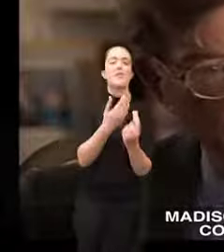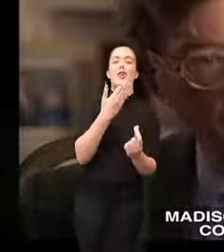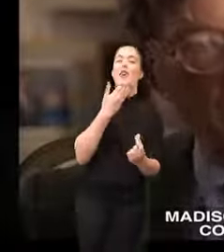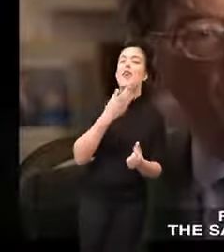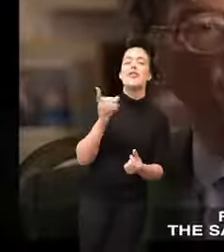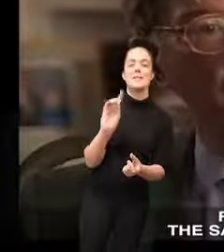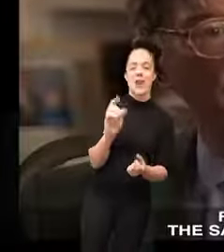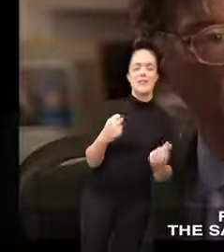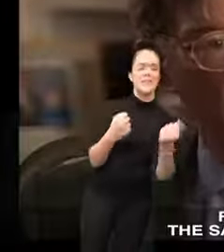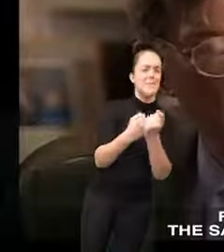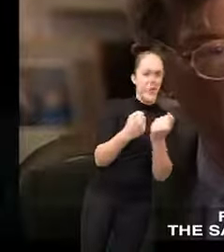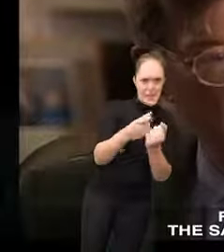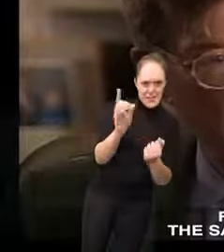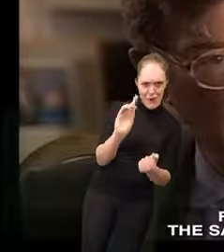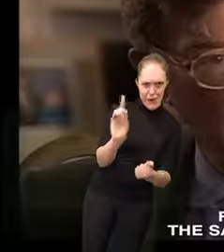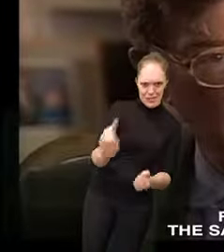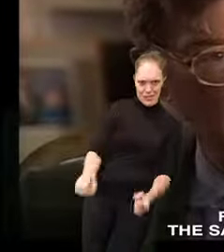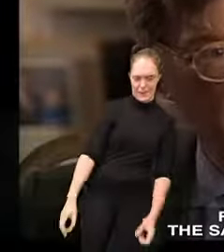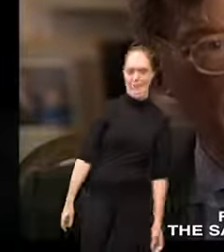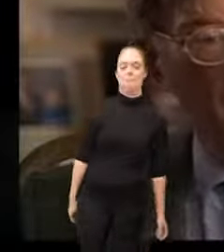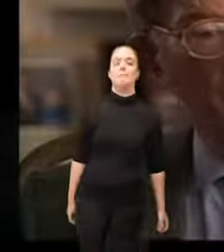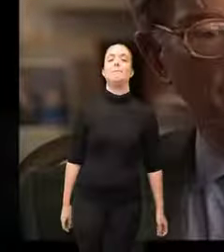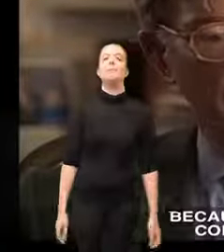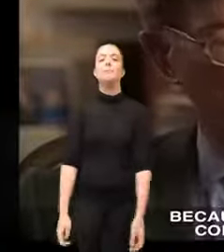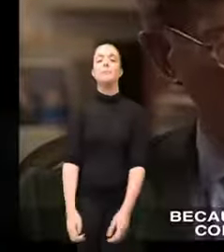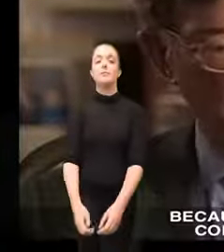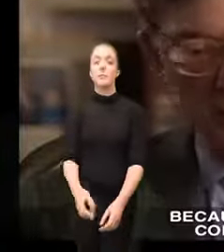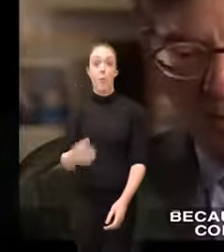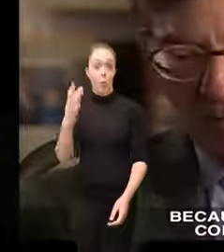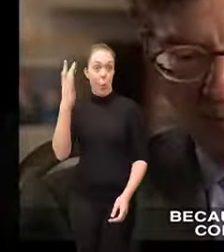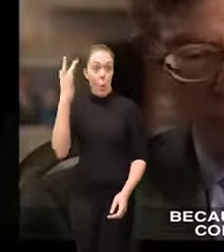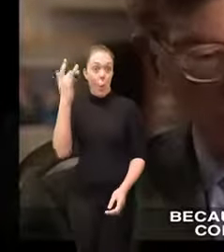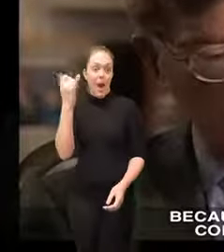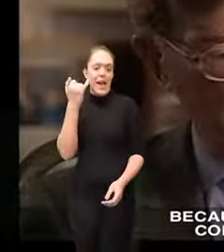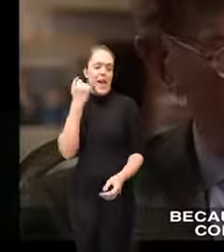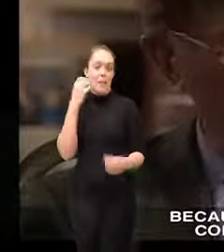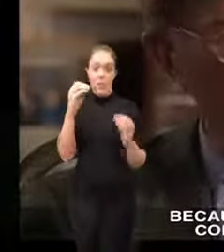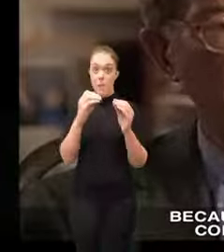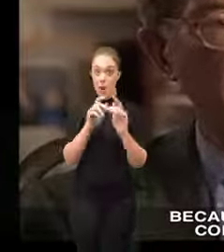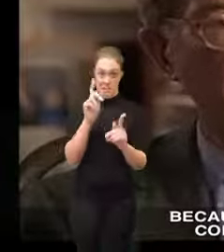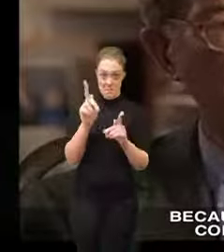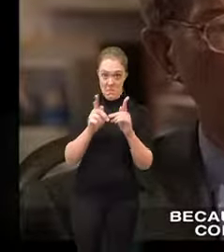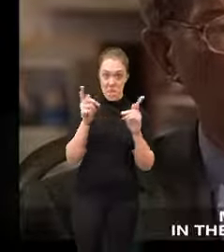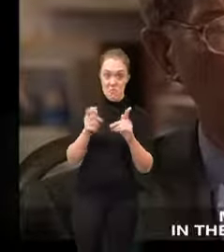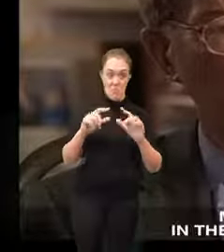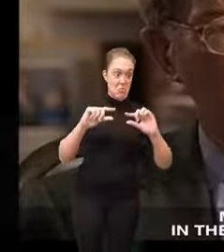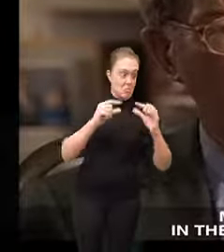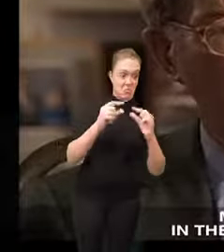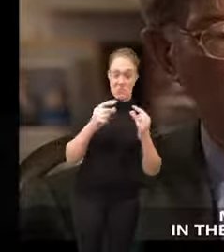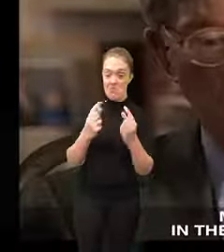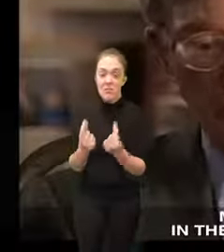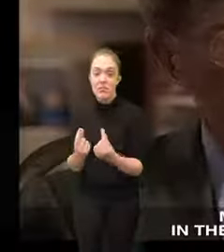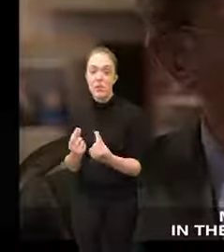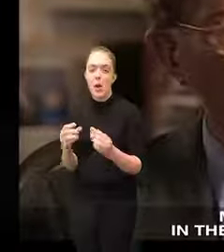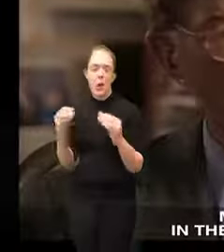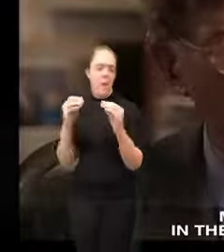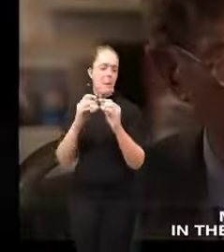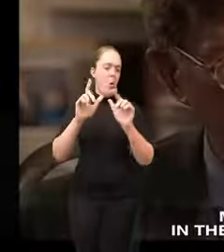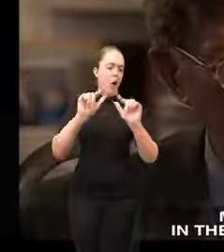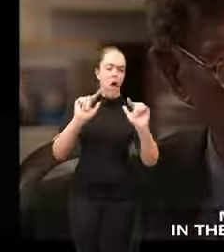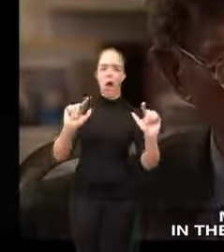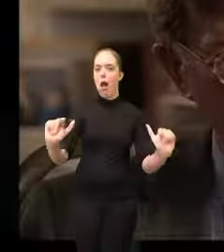completely wrong faction will be the savior of democracy because by having more competing factions more